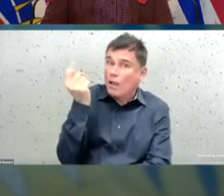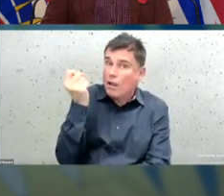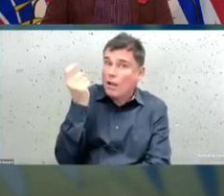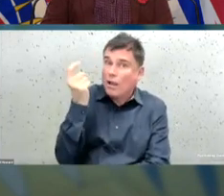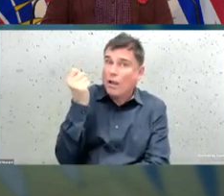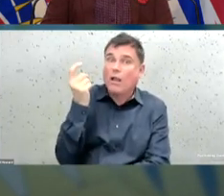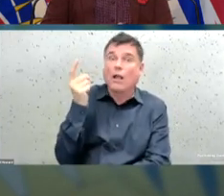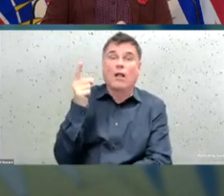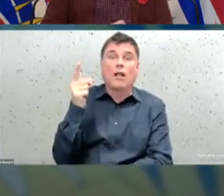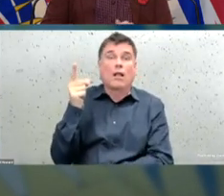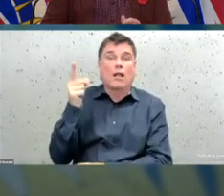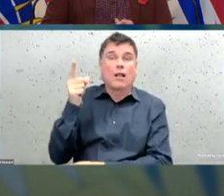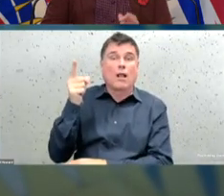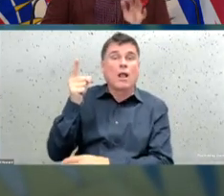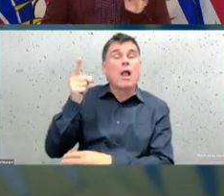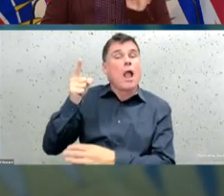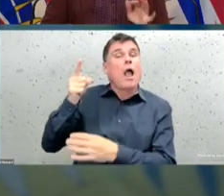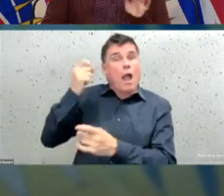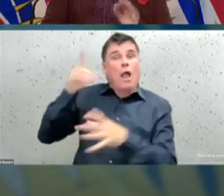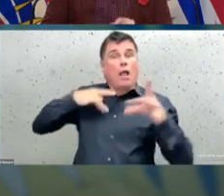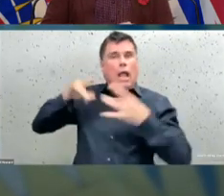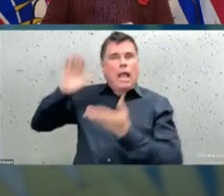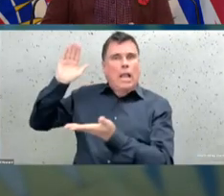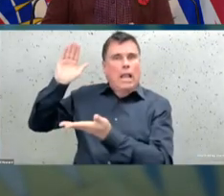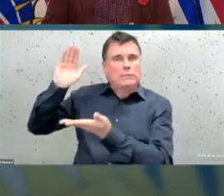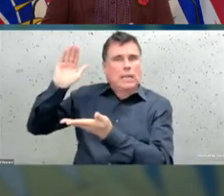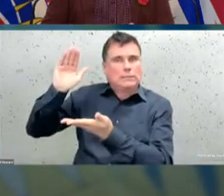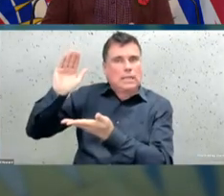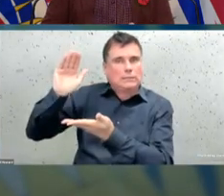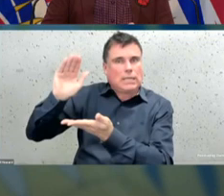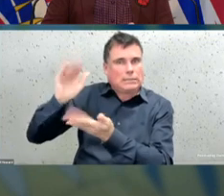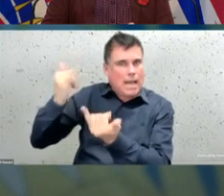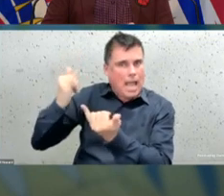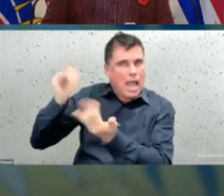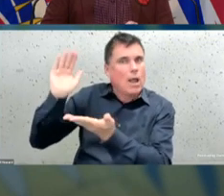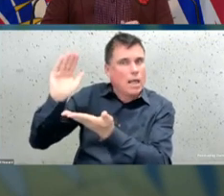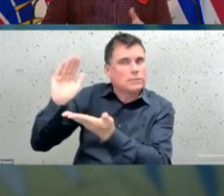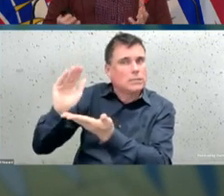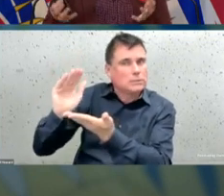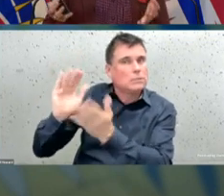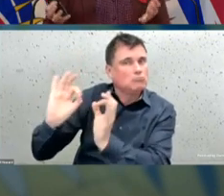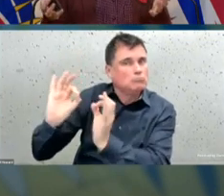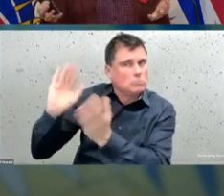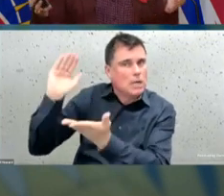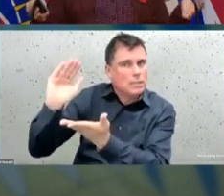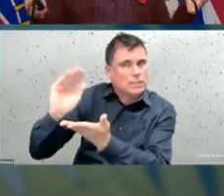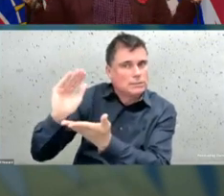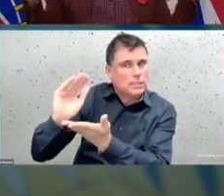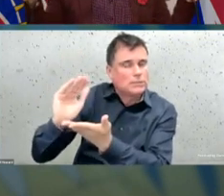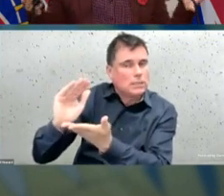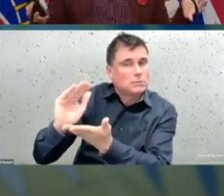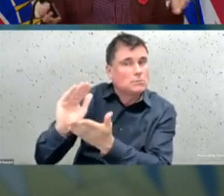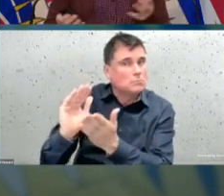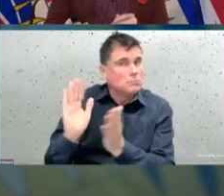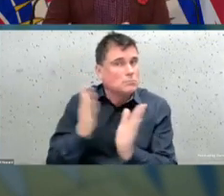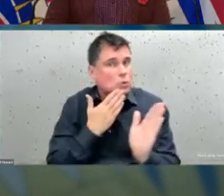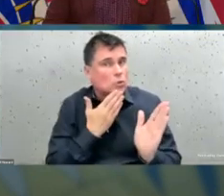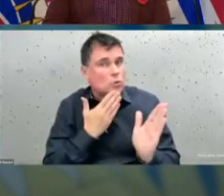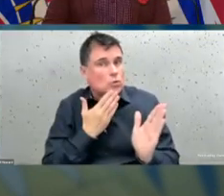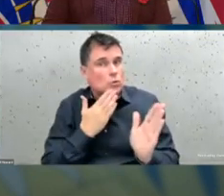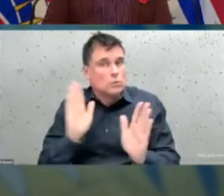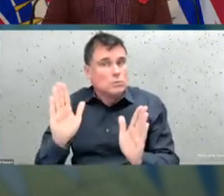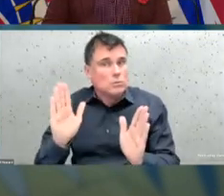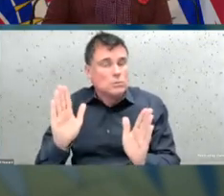which is great news and remaining low, particularly in those areas of the province where our vaccination rates have provided that